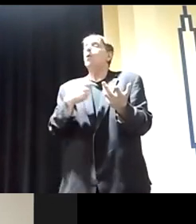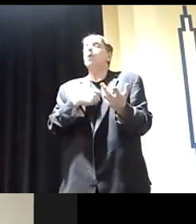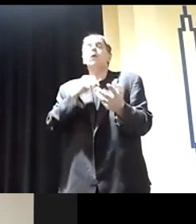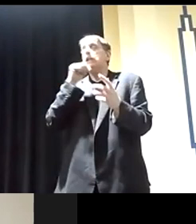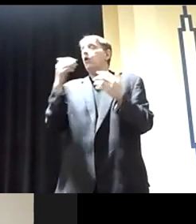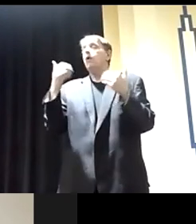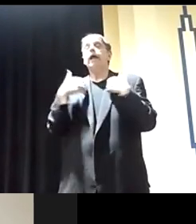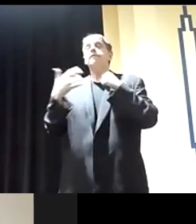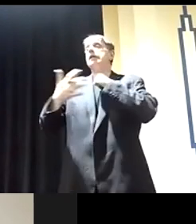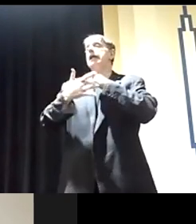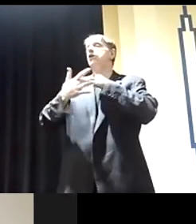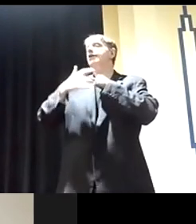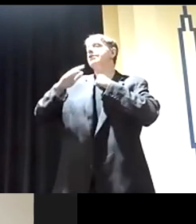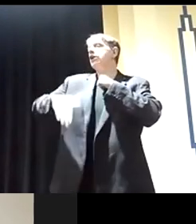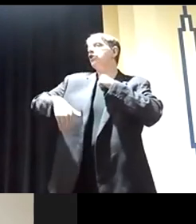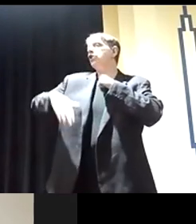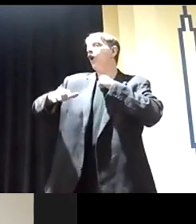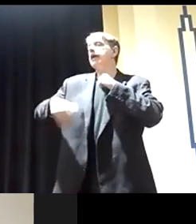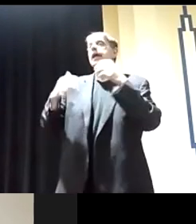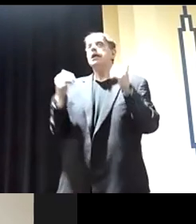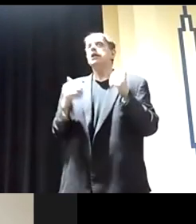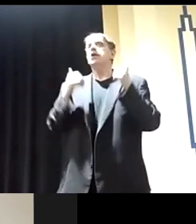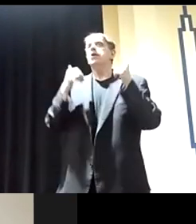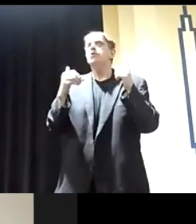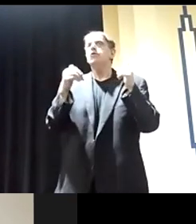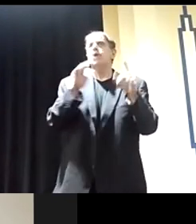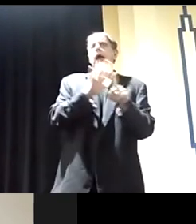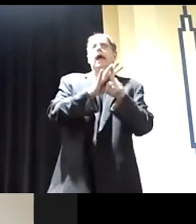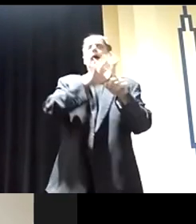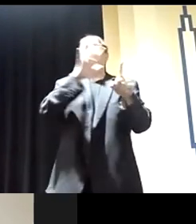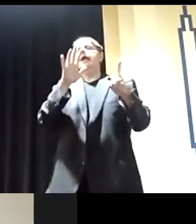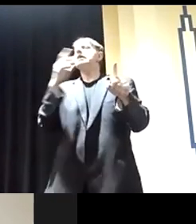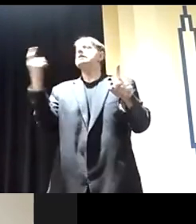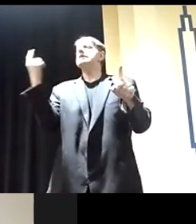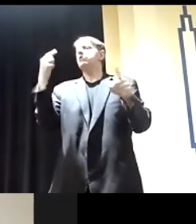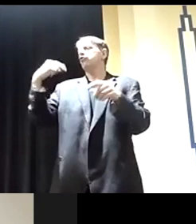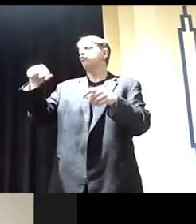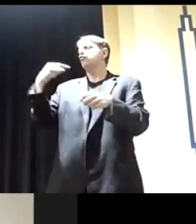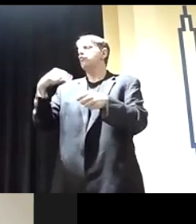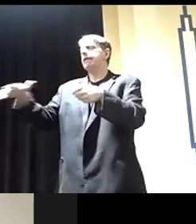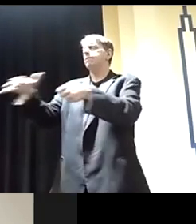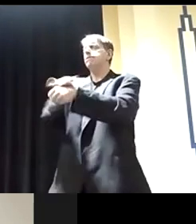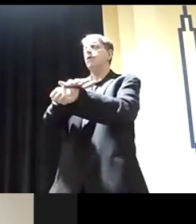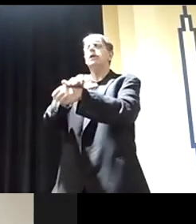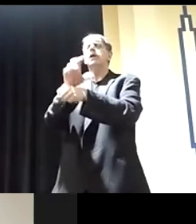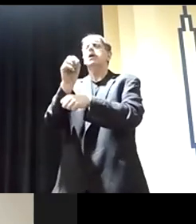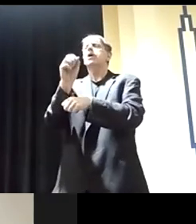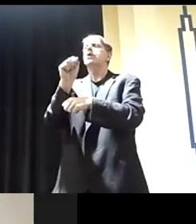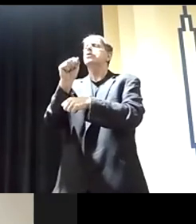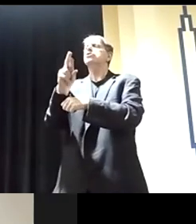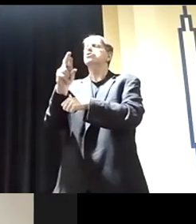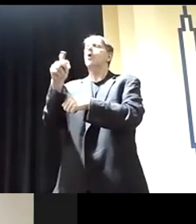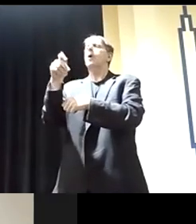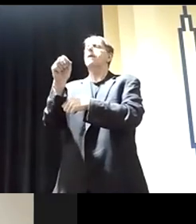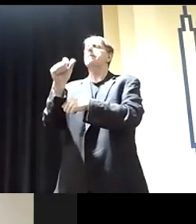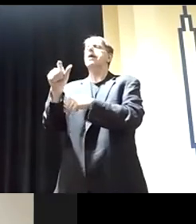technology yet to really move forward and get away from something that's completely green. Now, solar panels are great. We could put an investment in that.